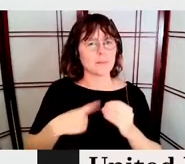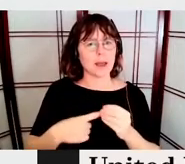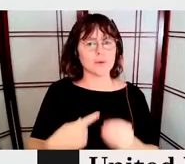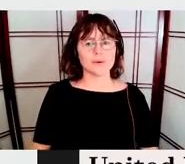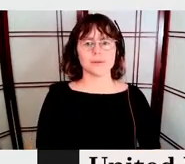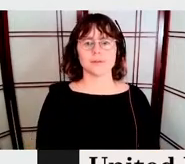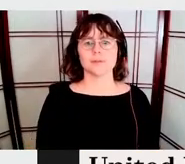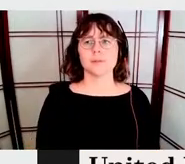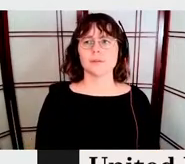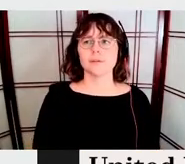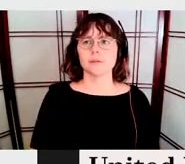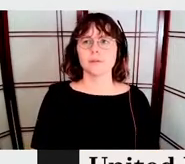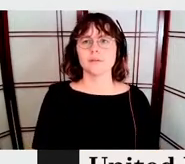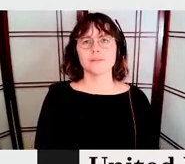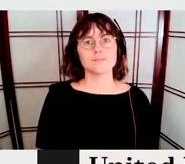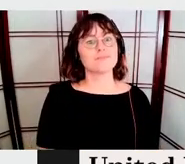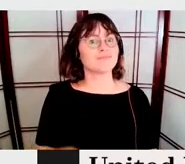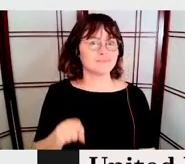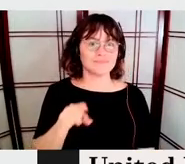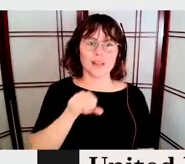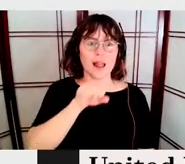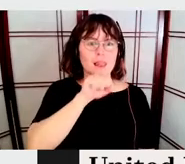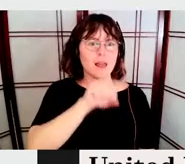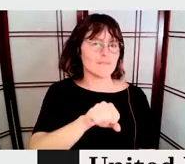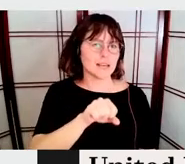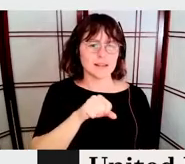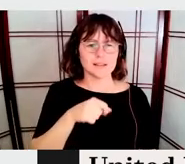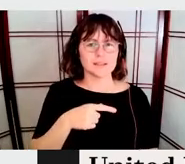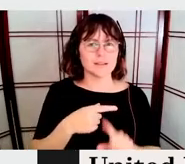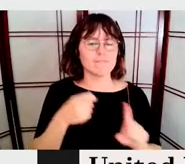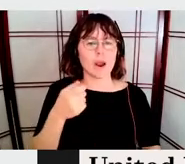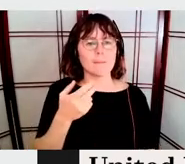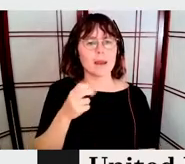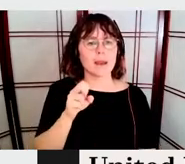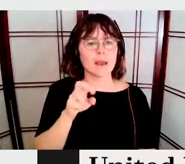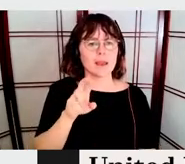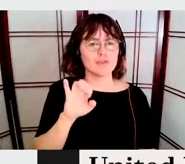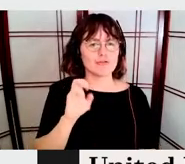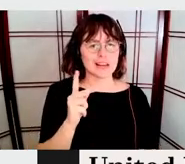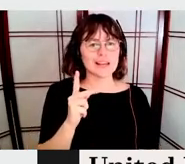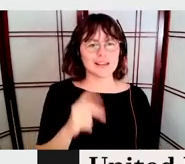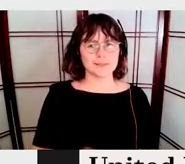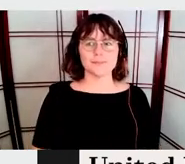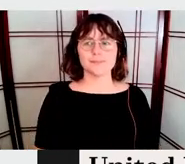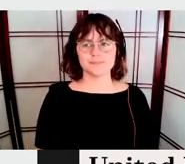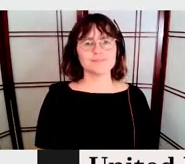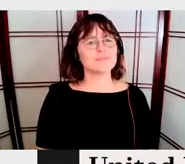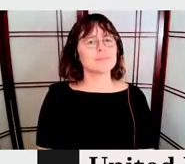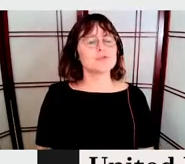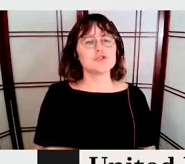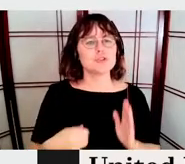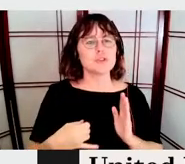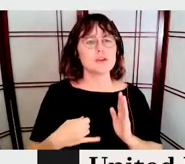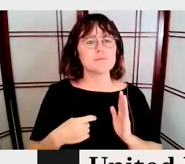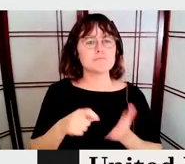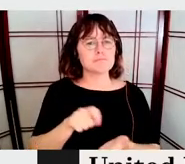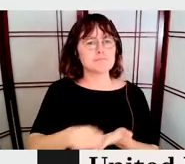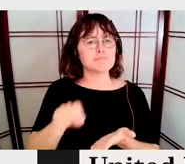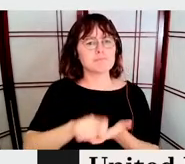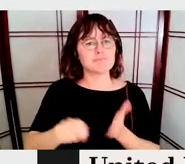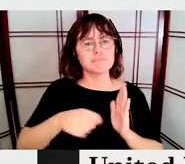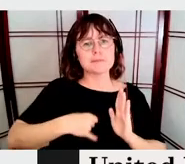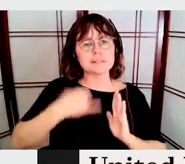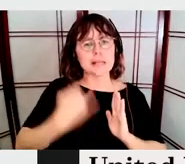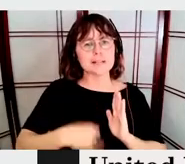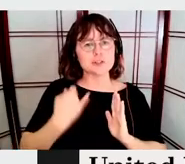I love this, this, this, poster, uh, designed by, by Hendrik, the, the, um, the sketch, um, that is, is